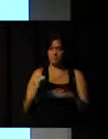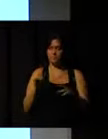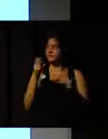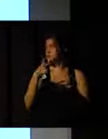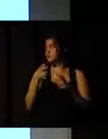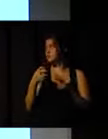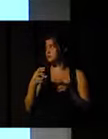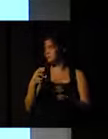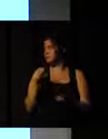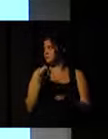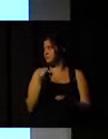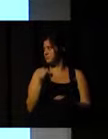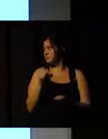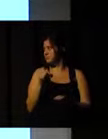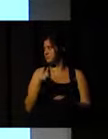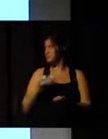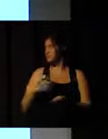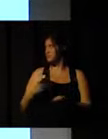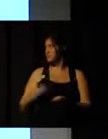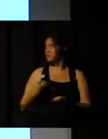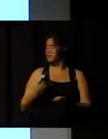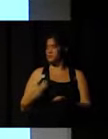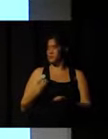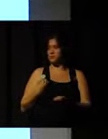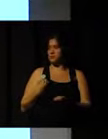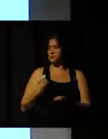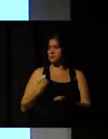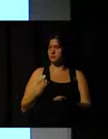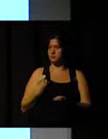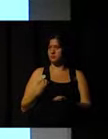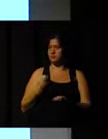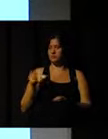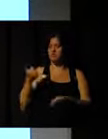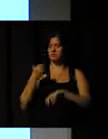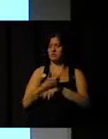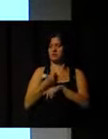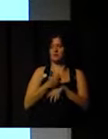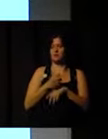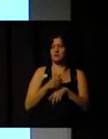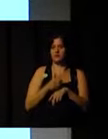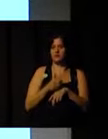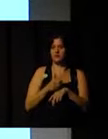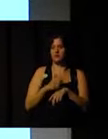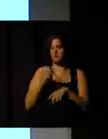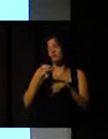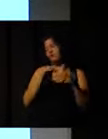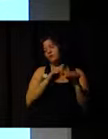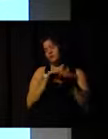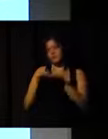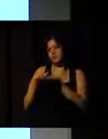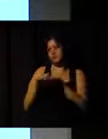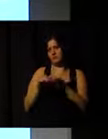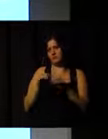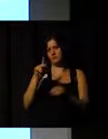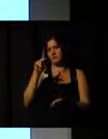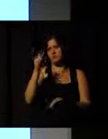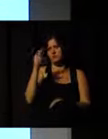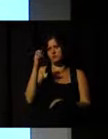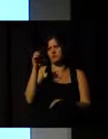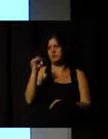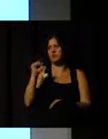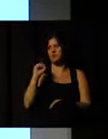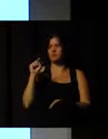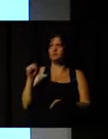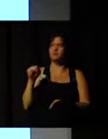you can see, there, there is standards. It means that, at national level, general